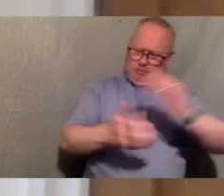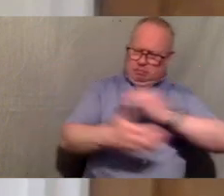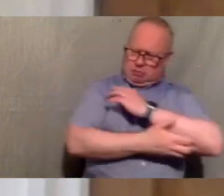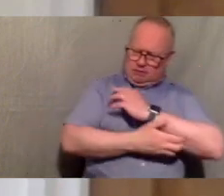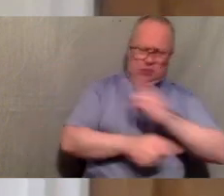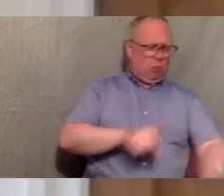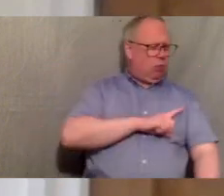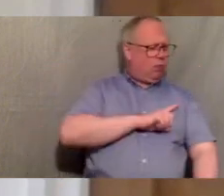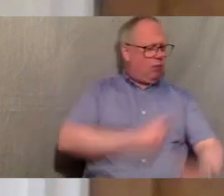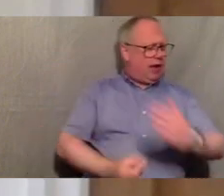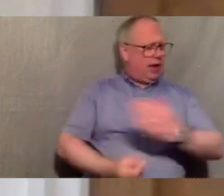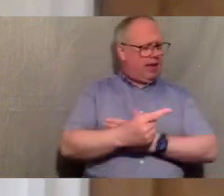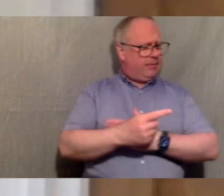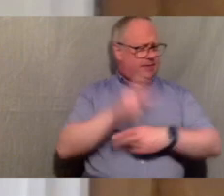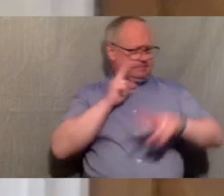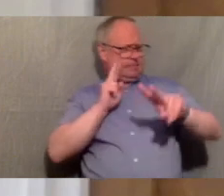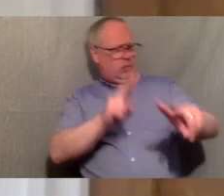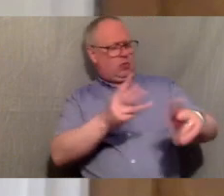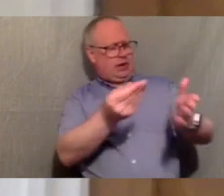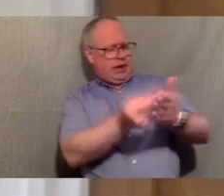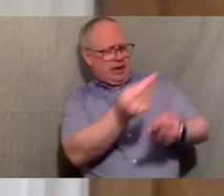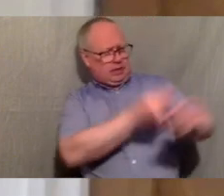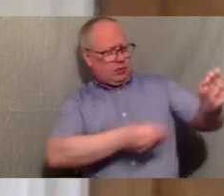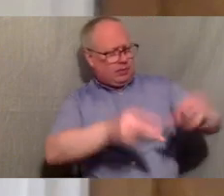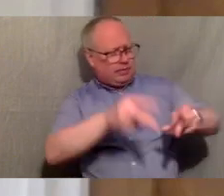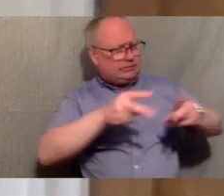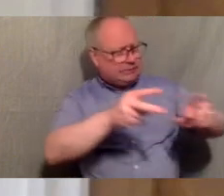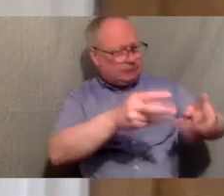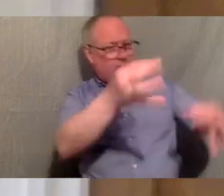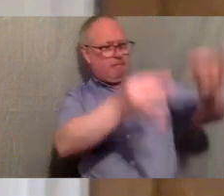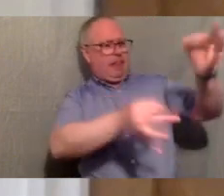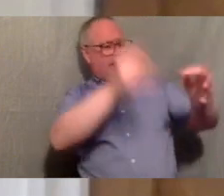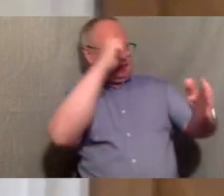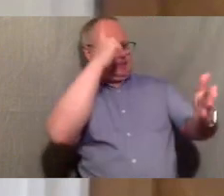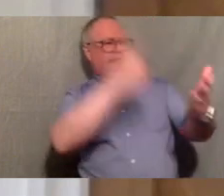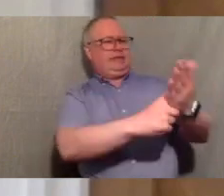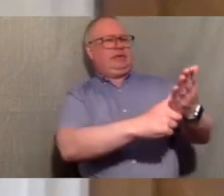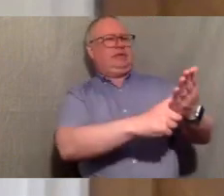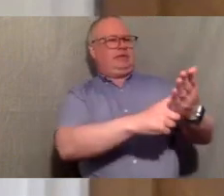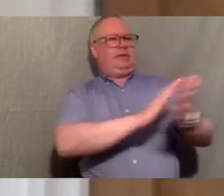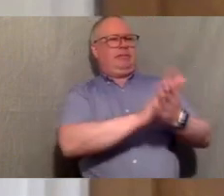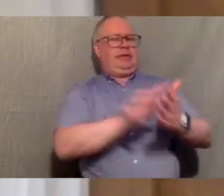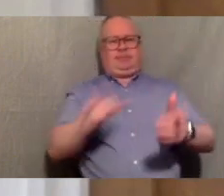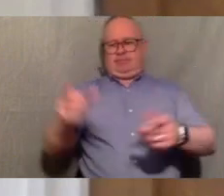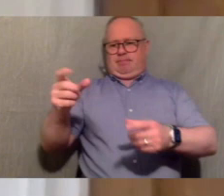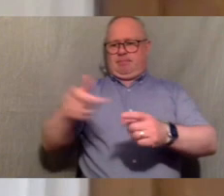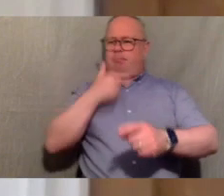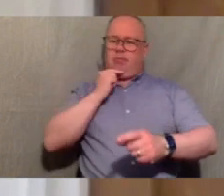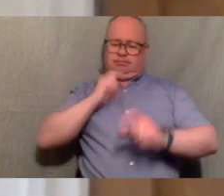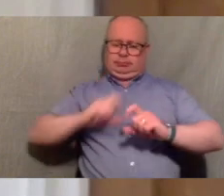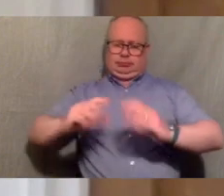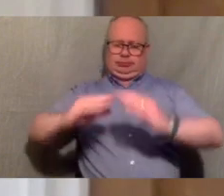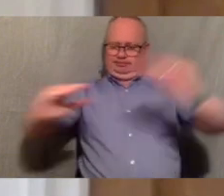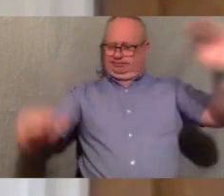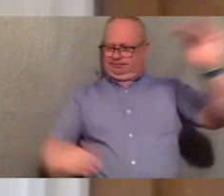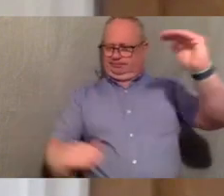particularly focusing on the economic economic system and the political decisions that make um that make